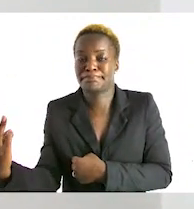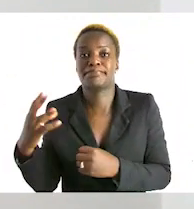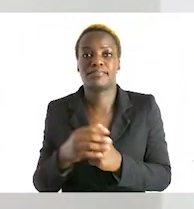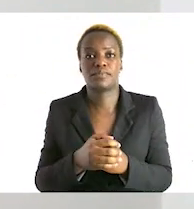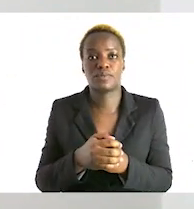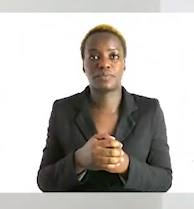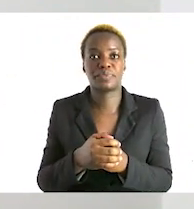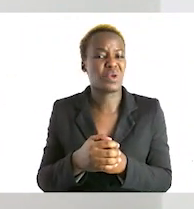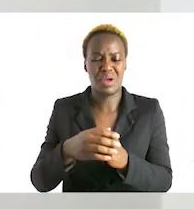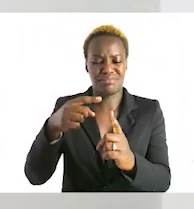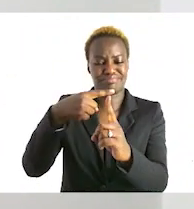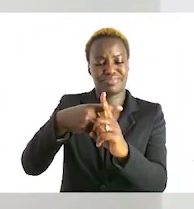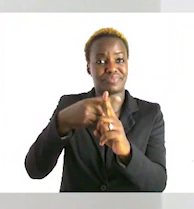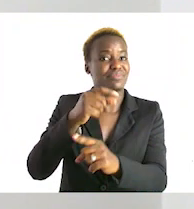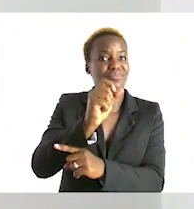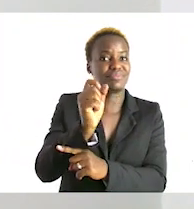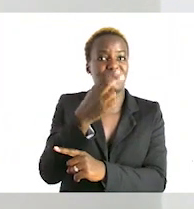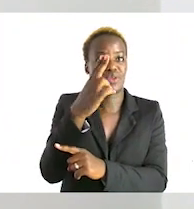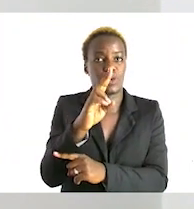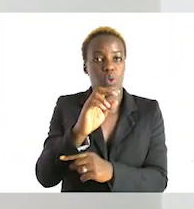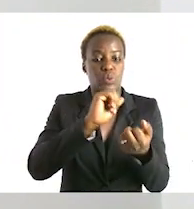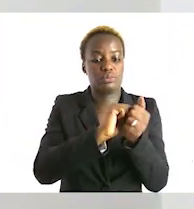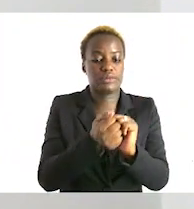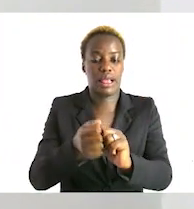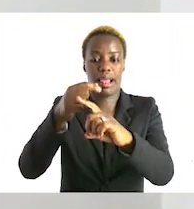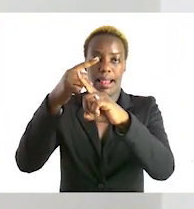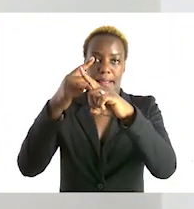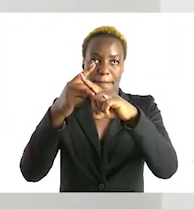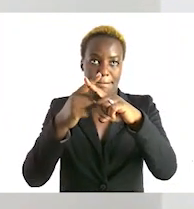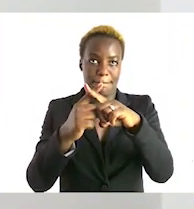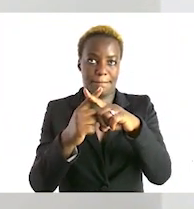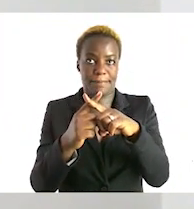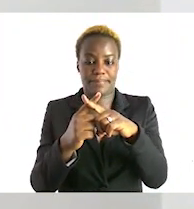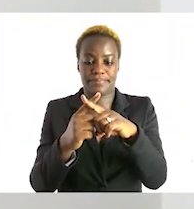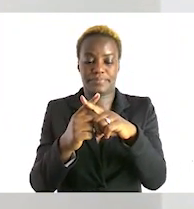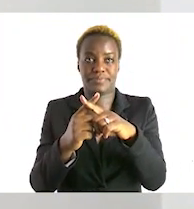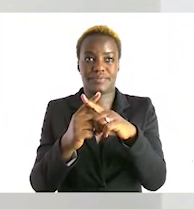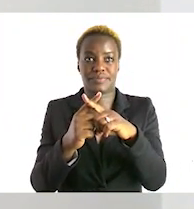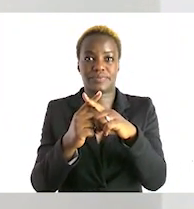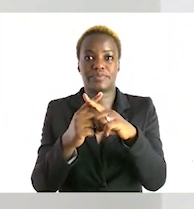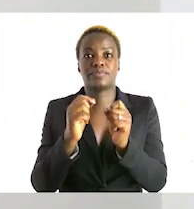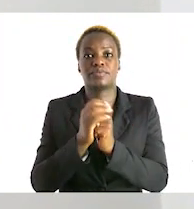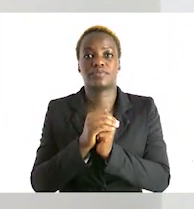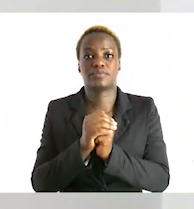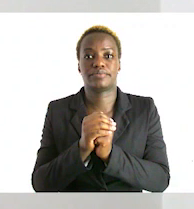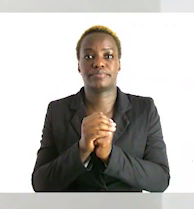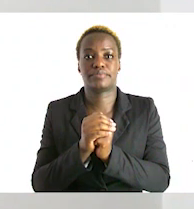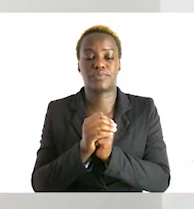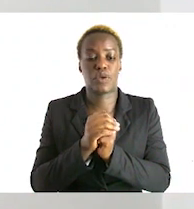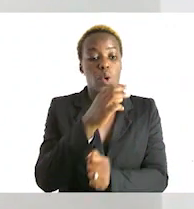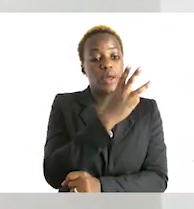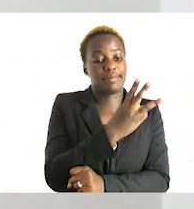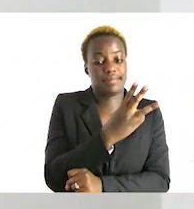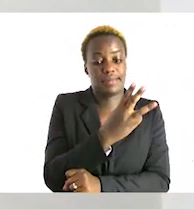write the addition anymore when whenever we are changing into boxes we all just change the operation to multiplication